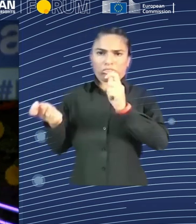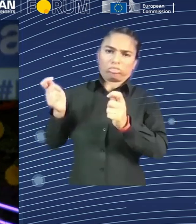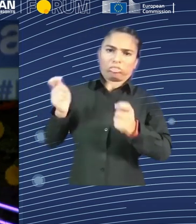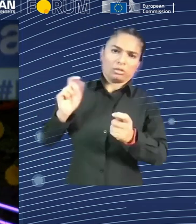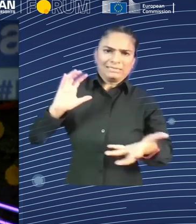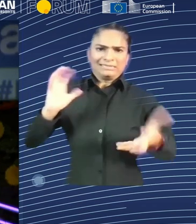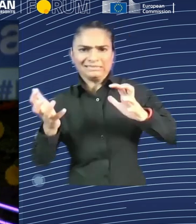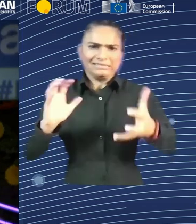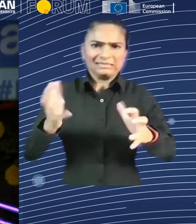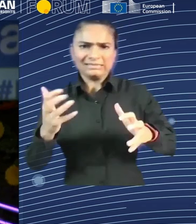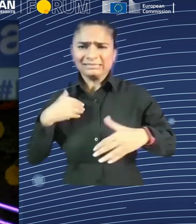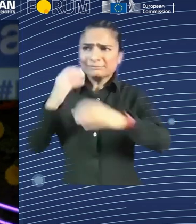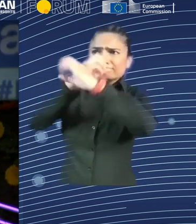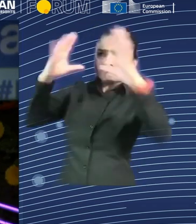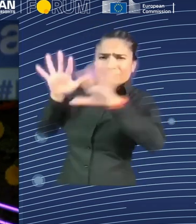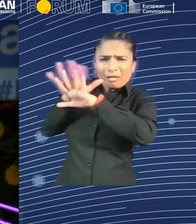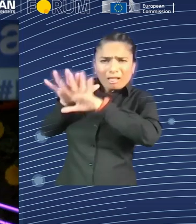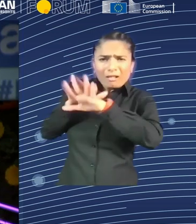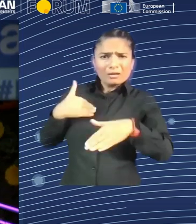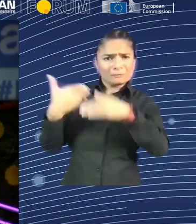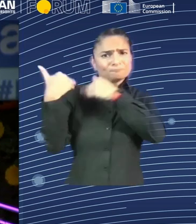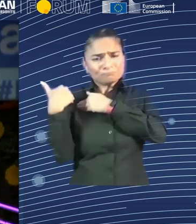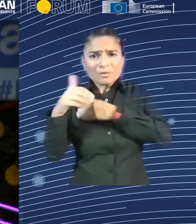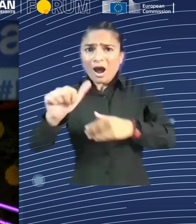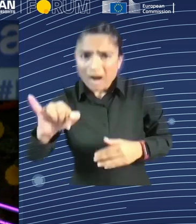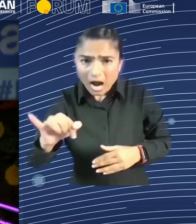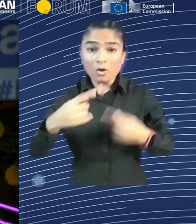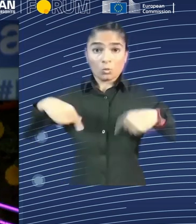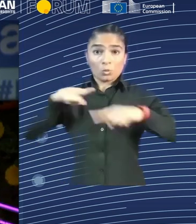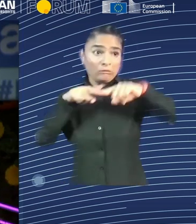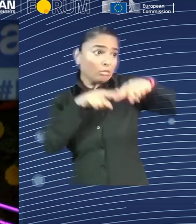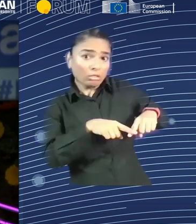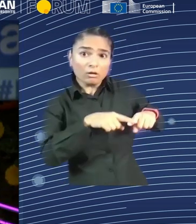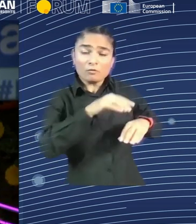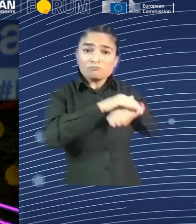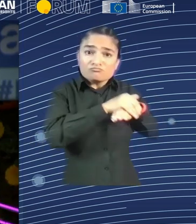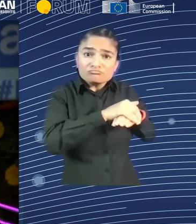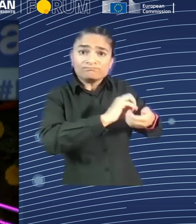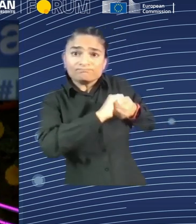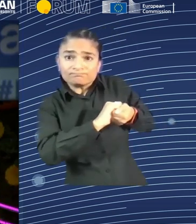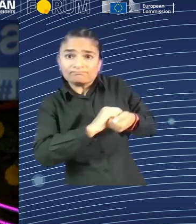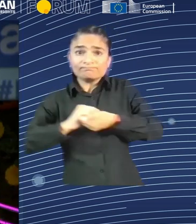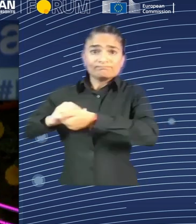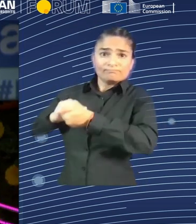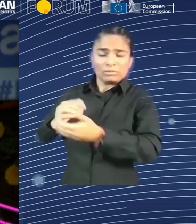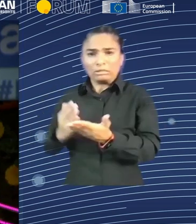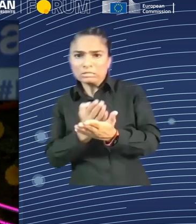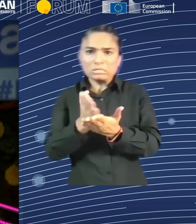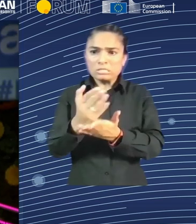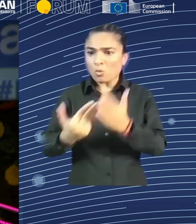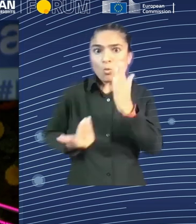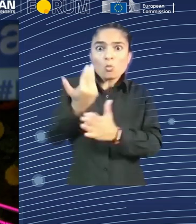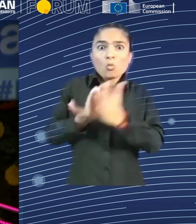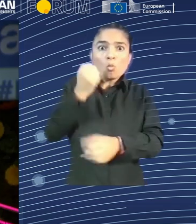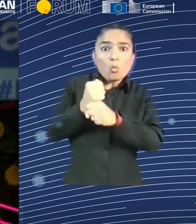workers, we need this constant update of knowledge of computer science, statistics, and programming languages to manage algorithms combined with the